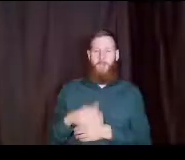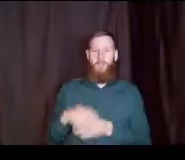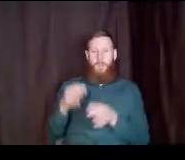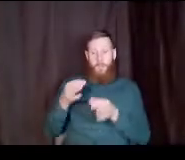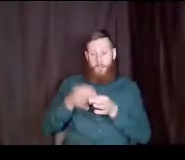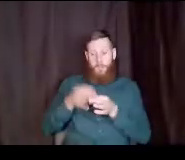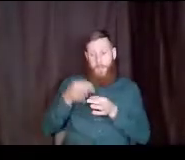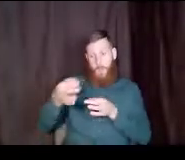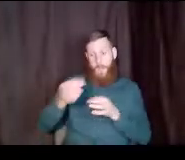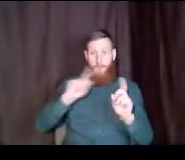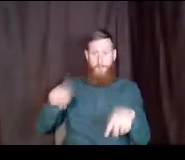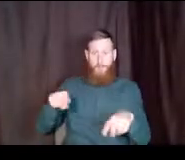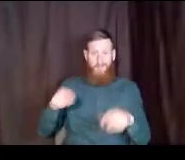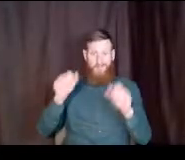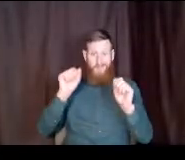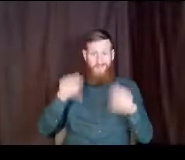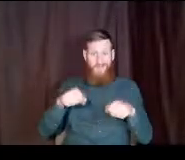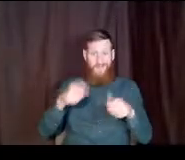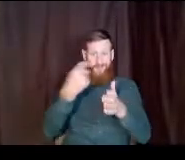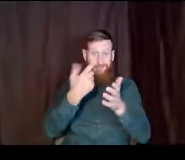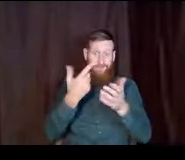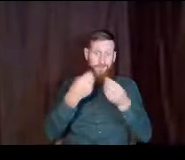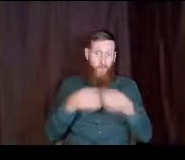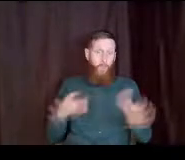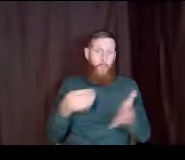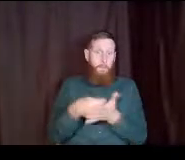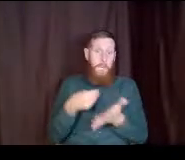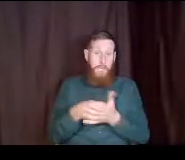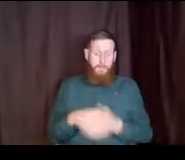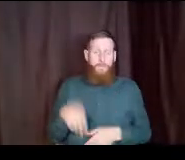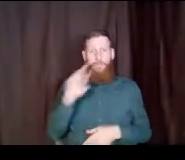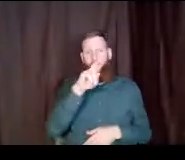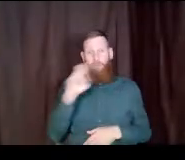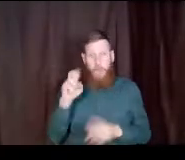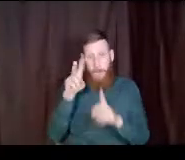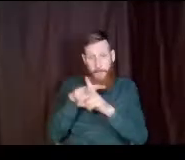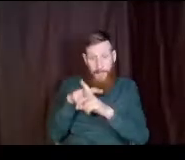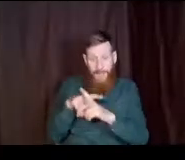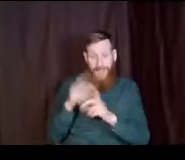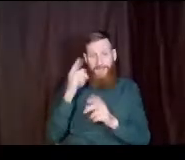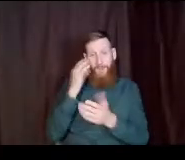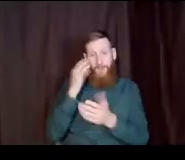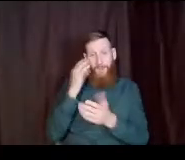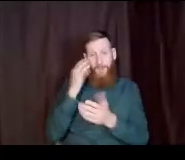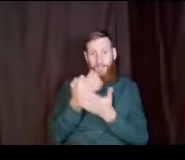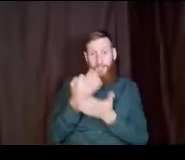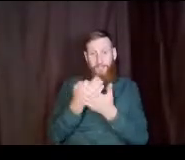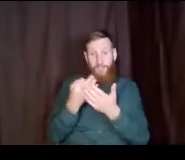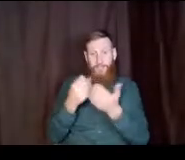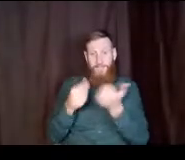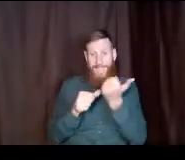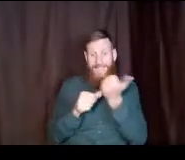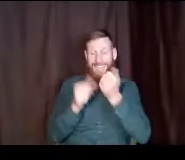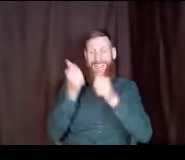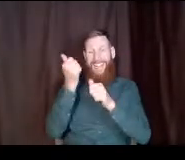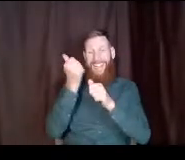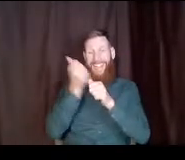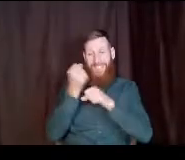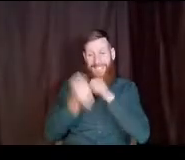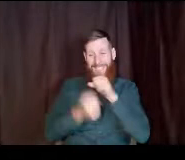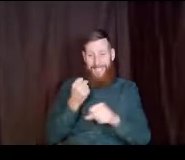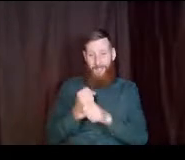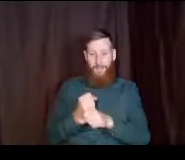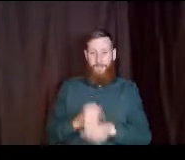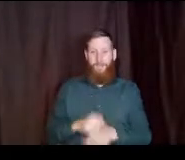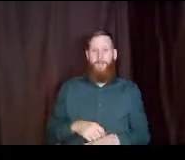could cost you money you're going to reapply for financial aid every single year like i said before when it gets pumpkin